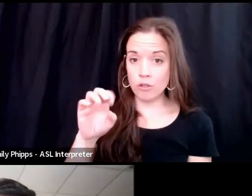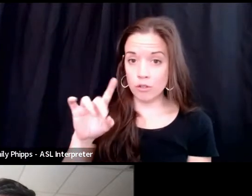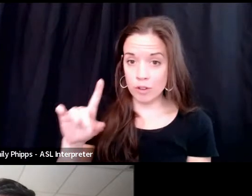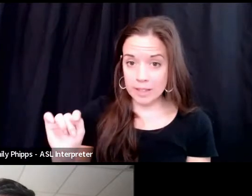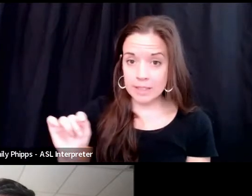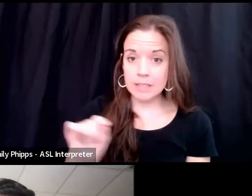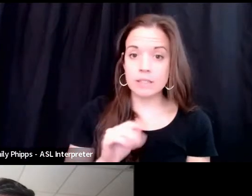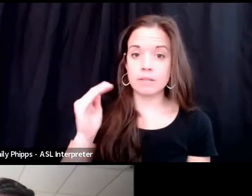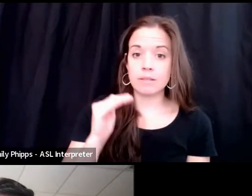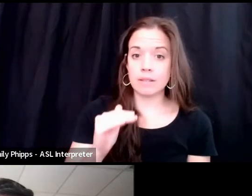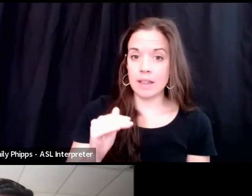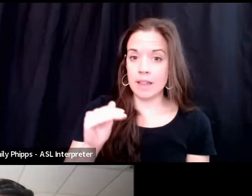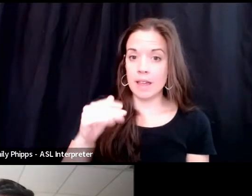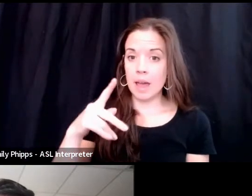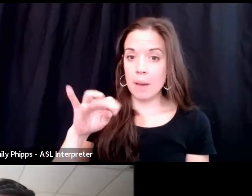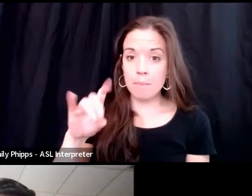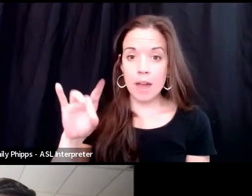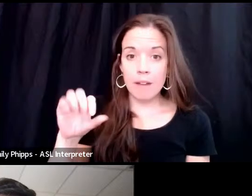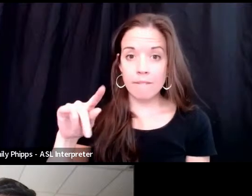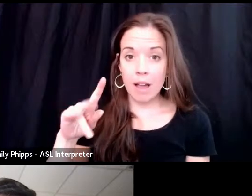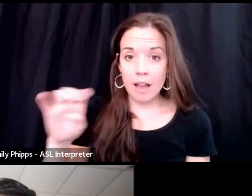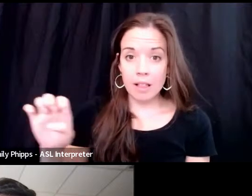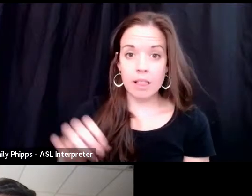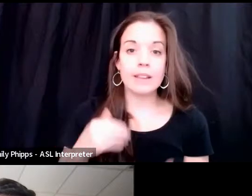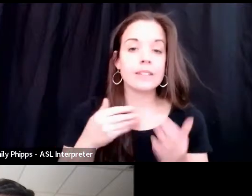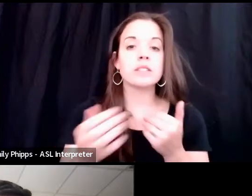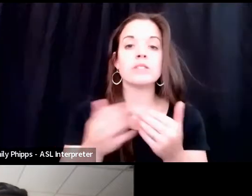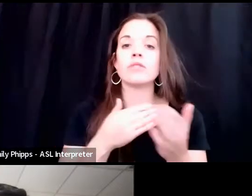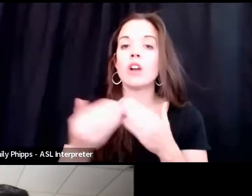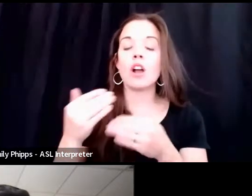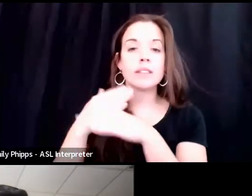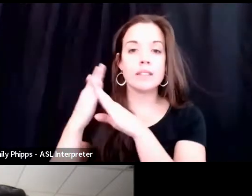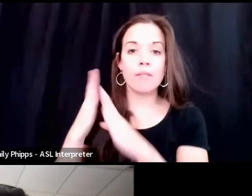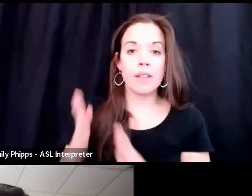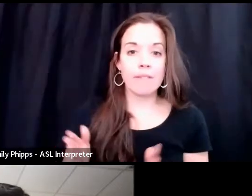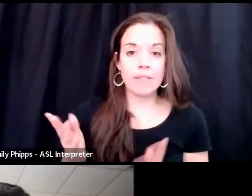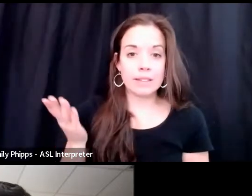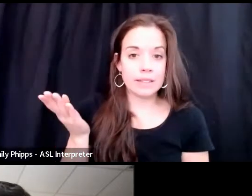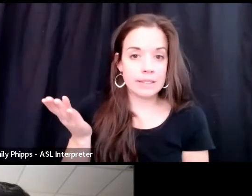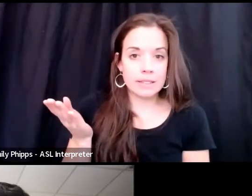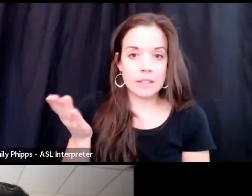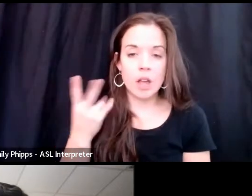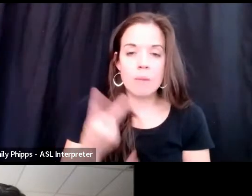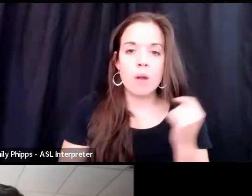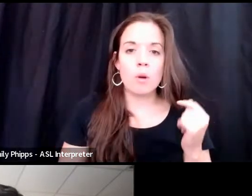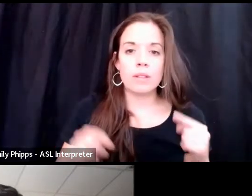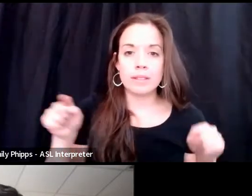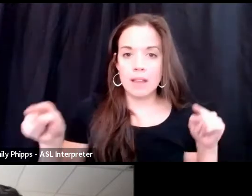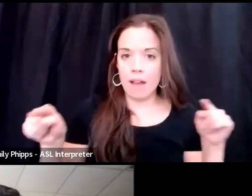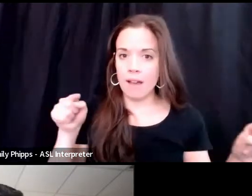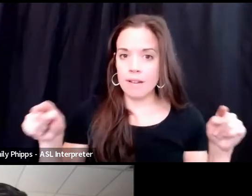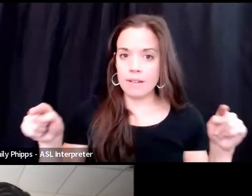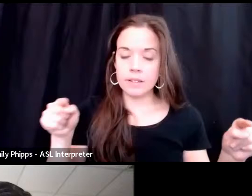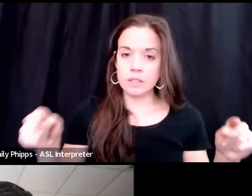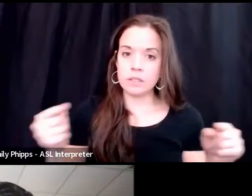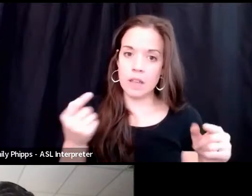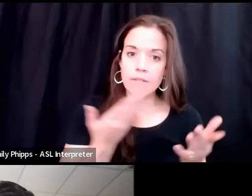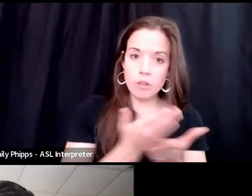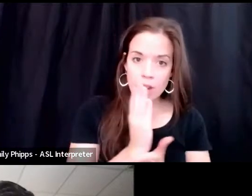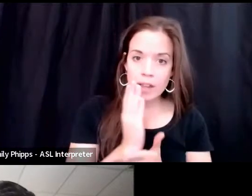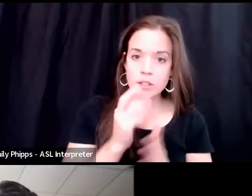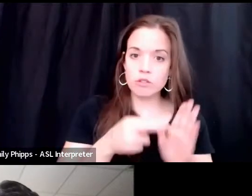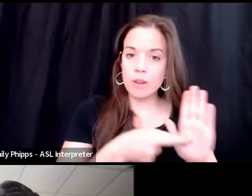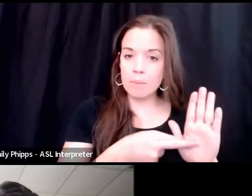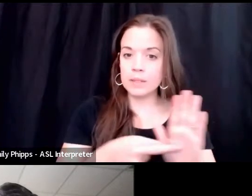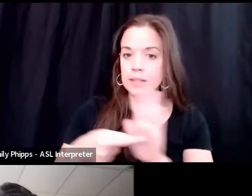pedophile, regardless of the defendant, both sides are entitled to representation. And what I